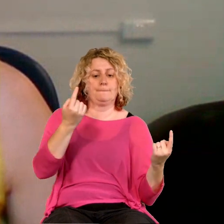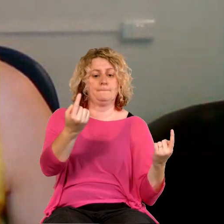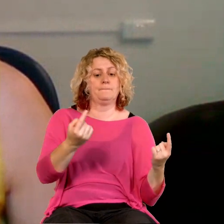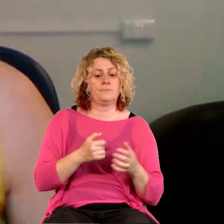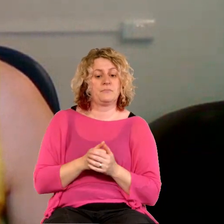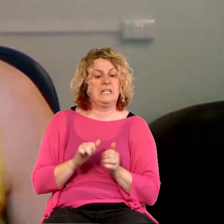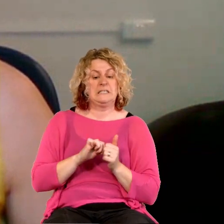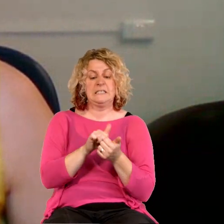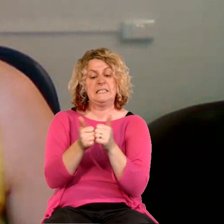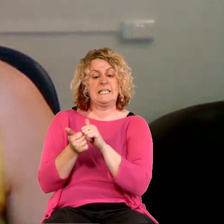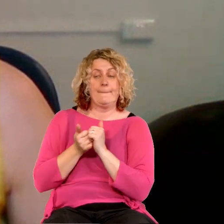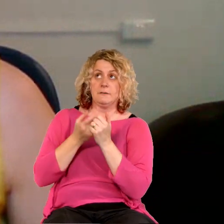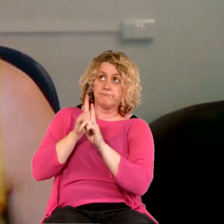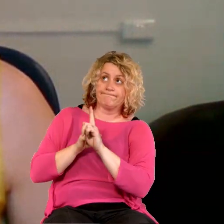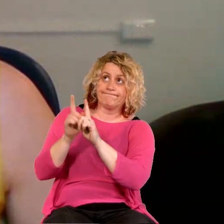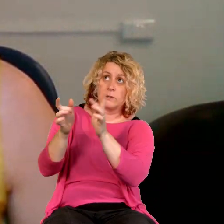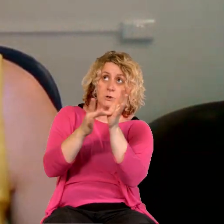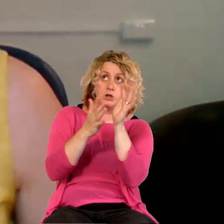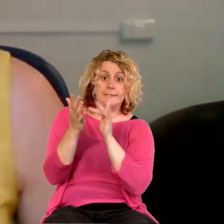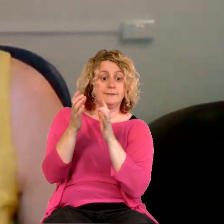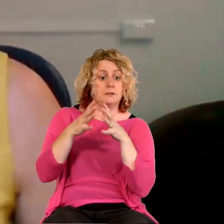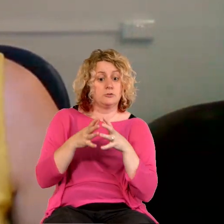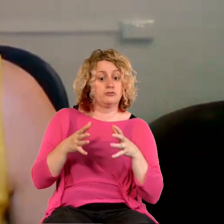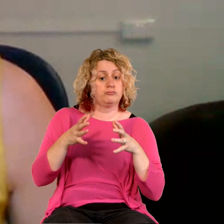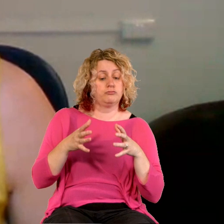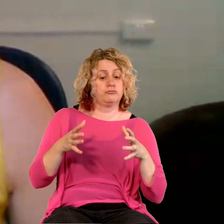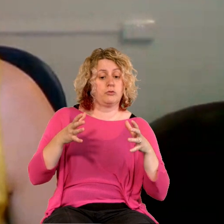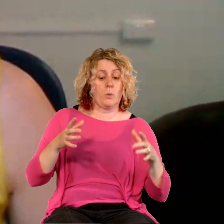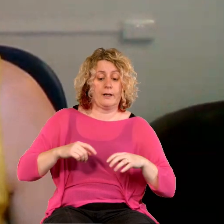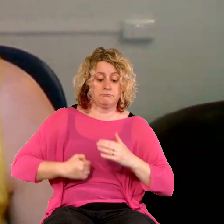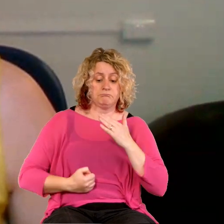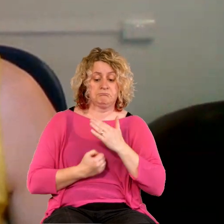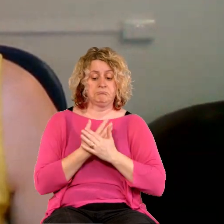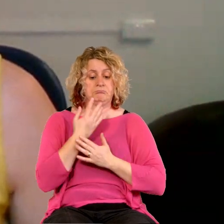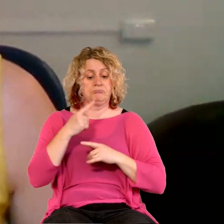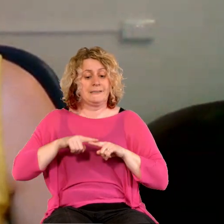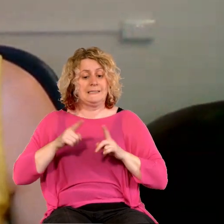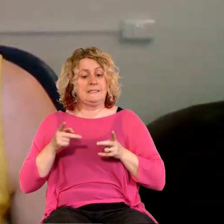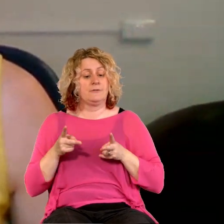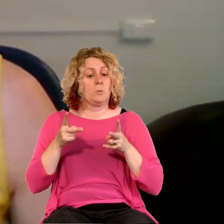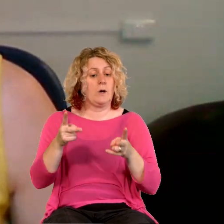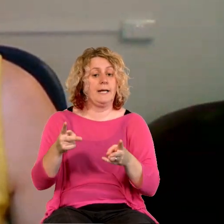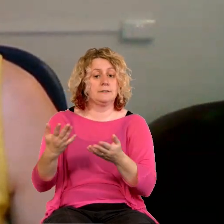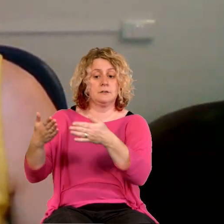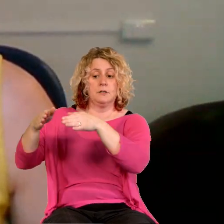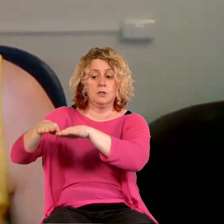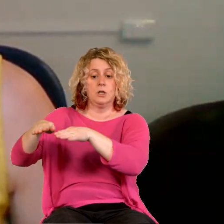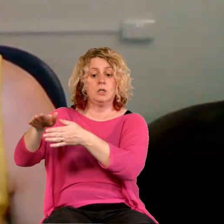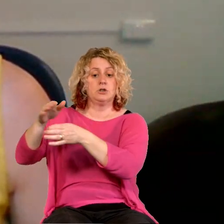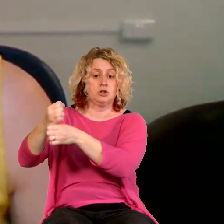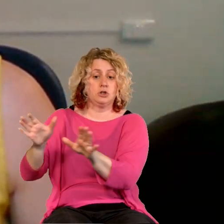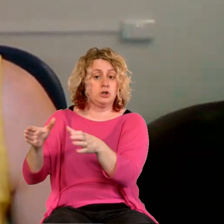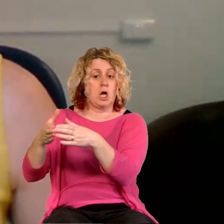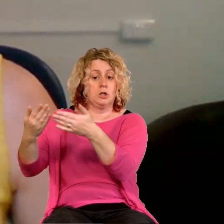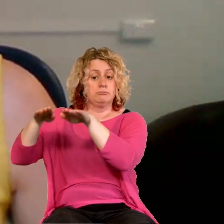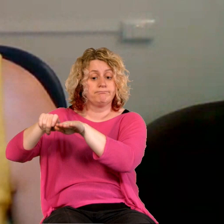this time, just because the doors are shut physically in church. The gospel doors are wide open and people are still being sanctified and changed day by